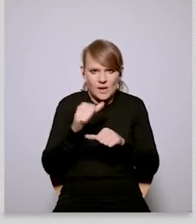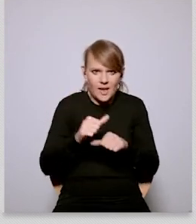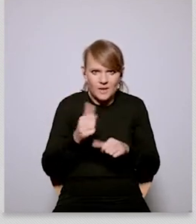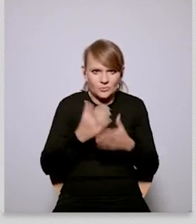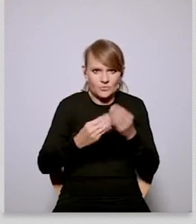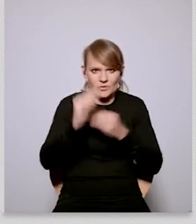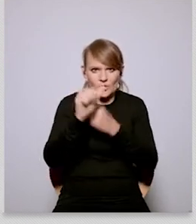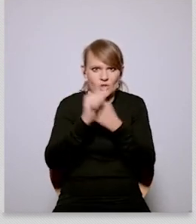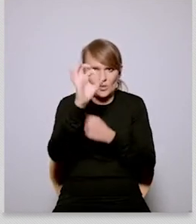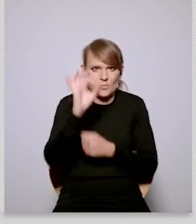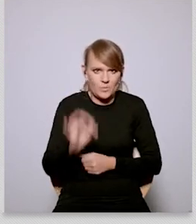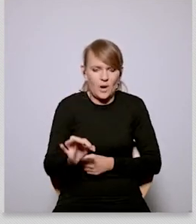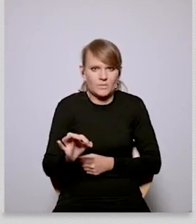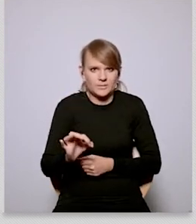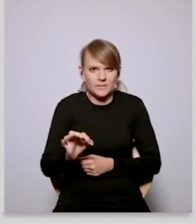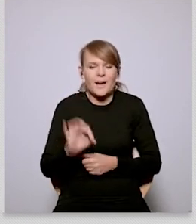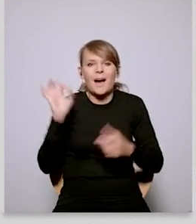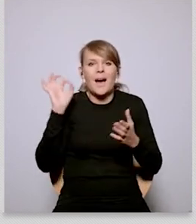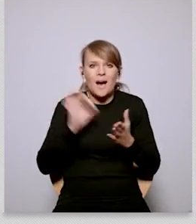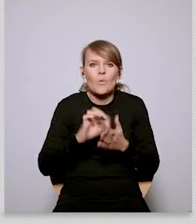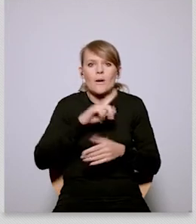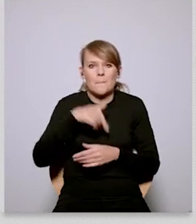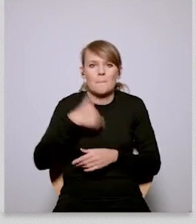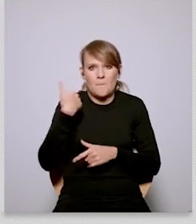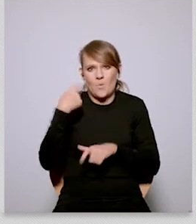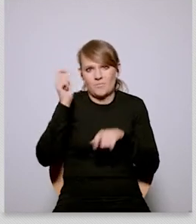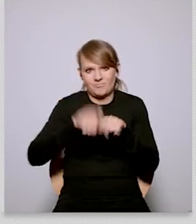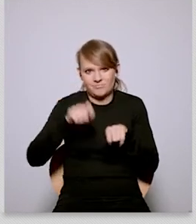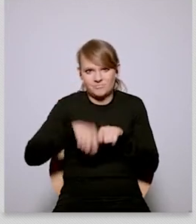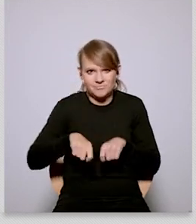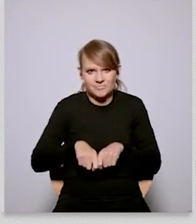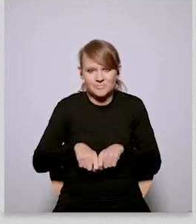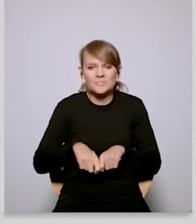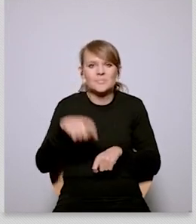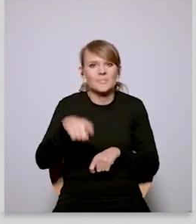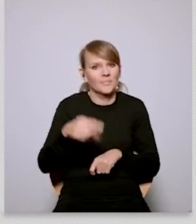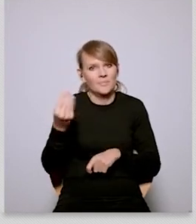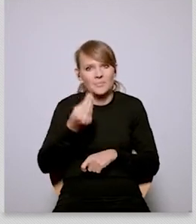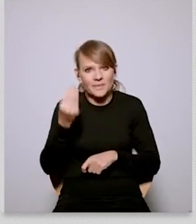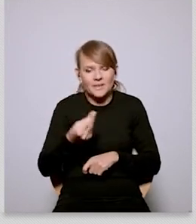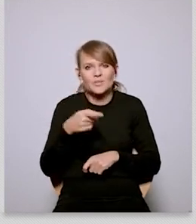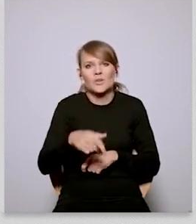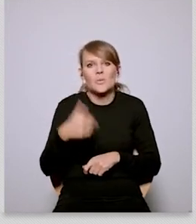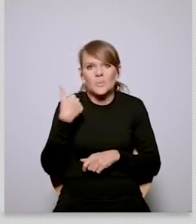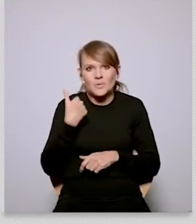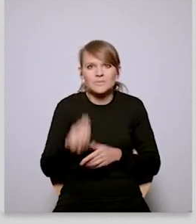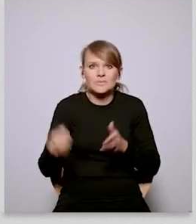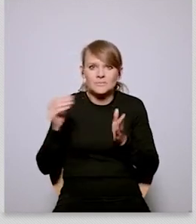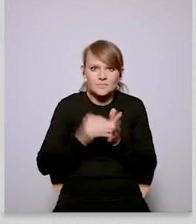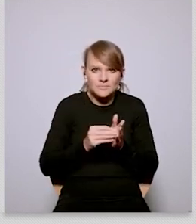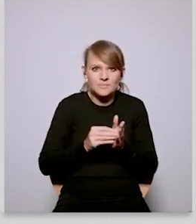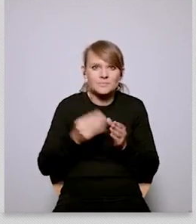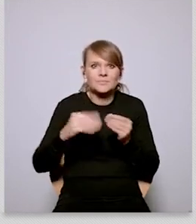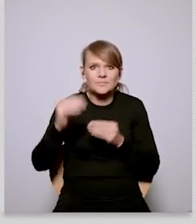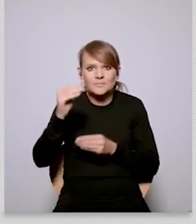supply of energy from other sources has seen increased by 60 percent in recent years